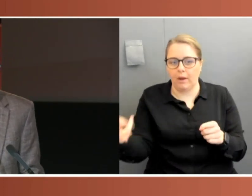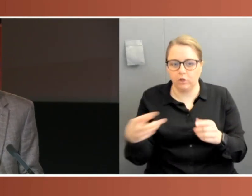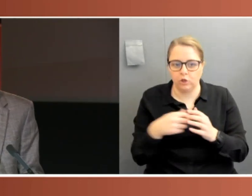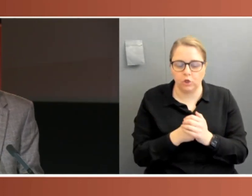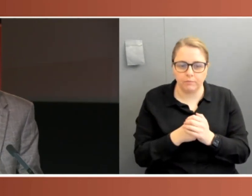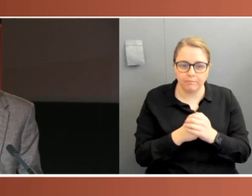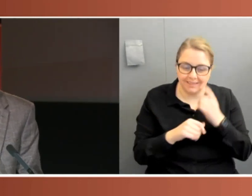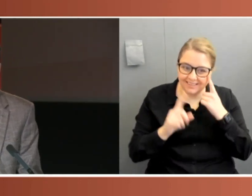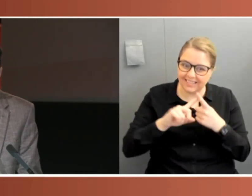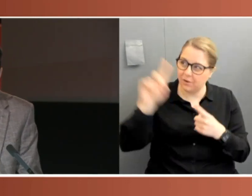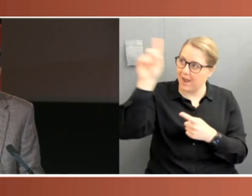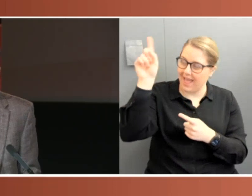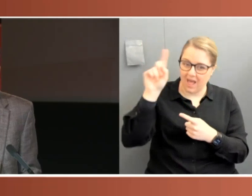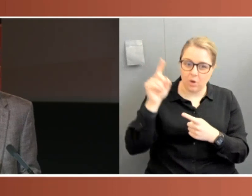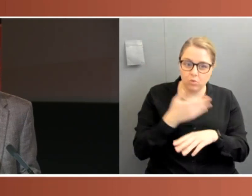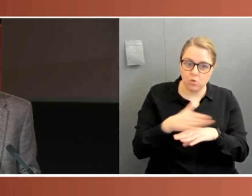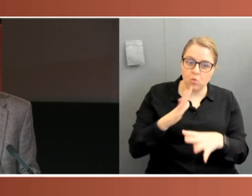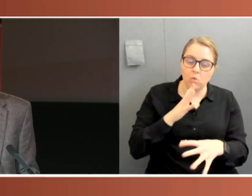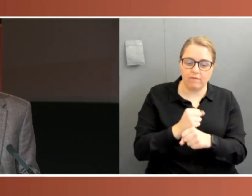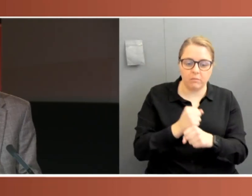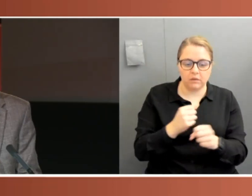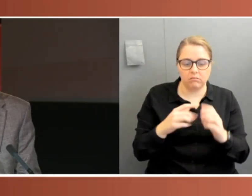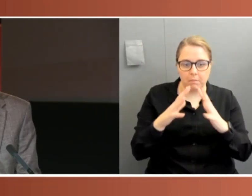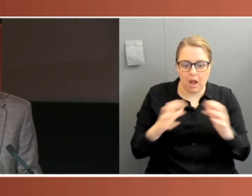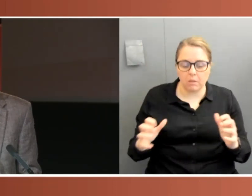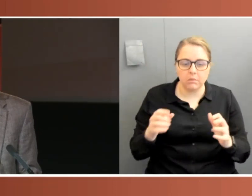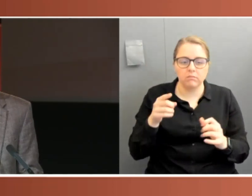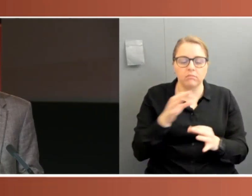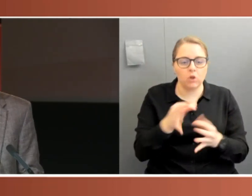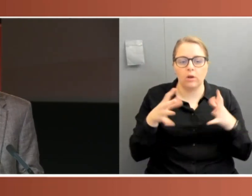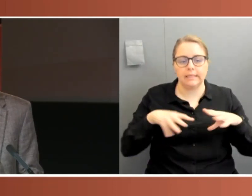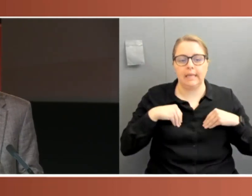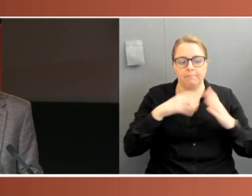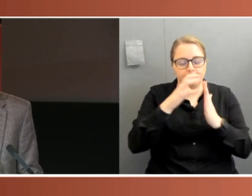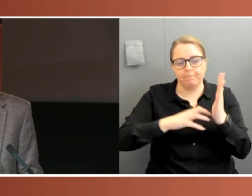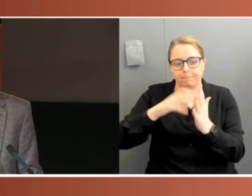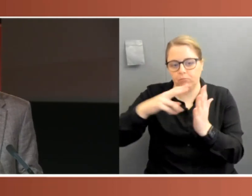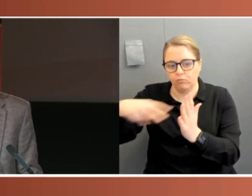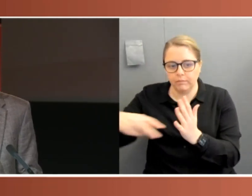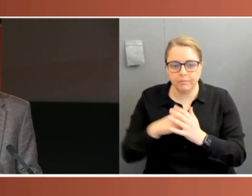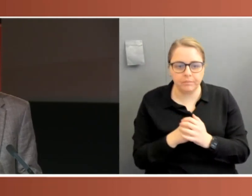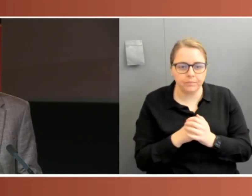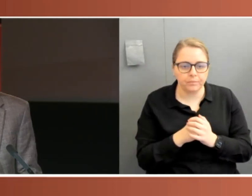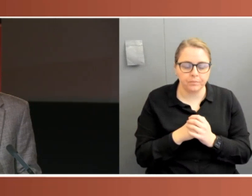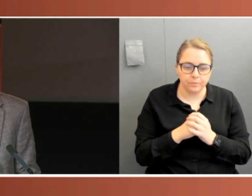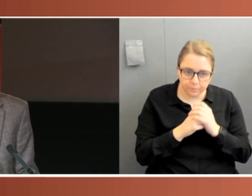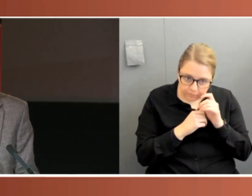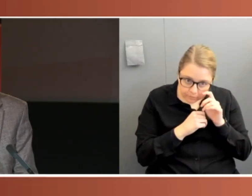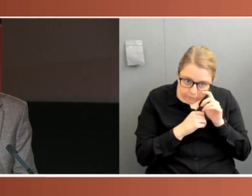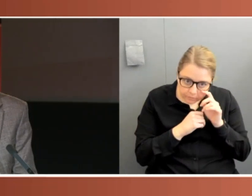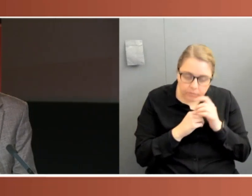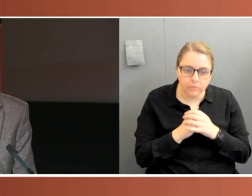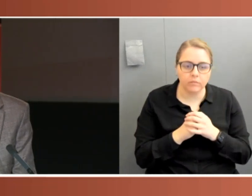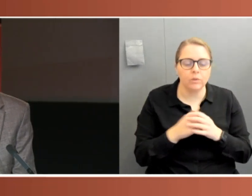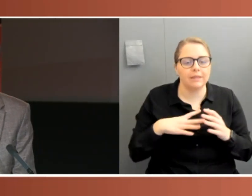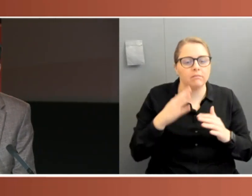despite its position in opposition. The new Federal Government's decision illustrates the need for the Parliament to reassert its constitutional role to